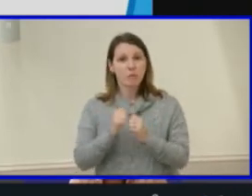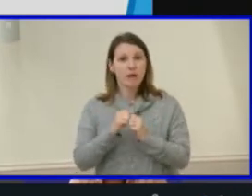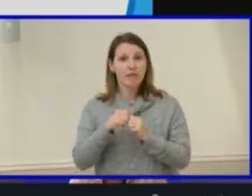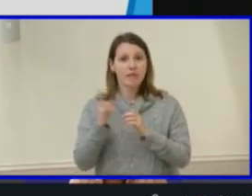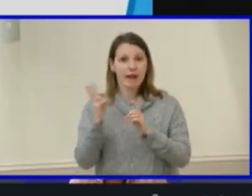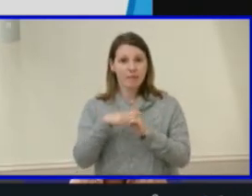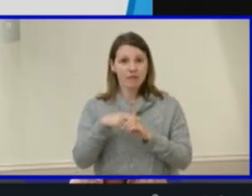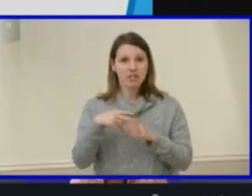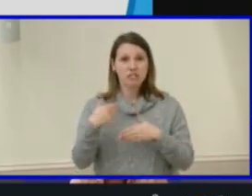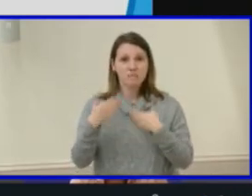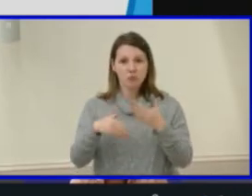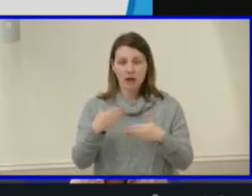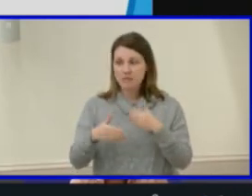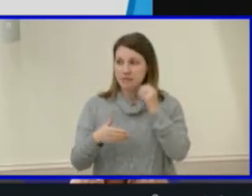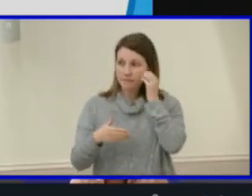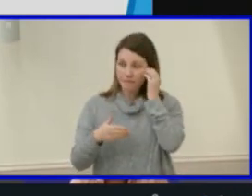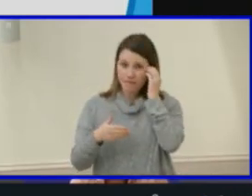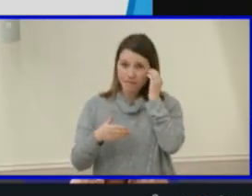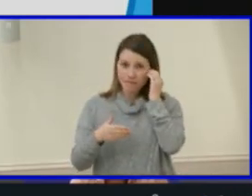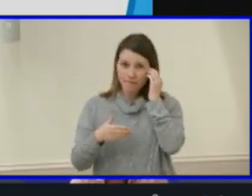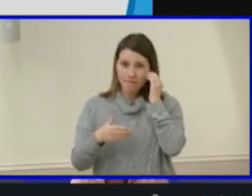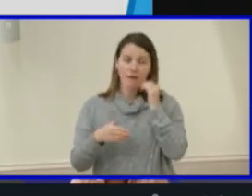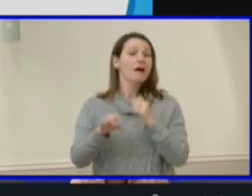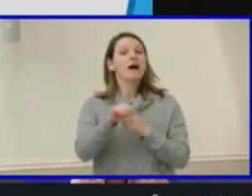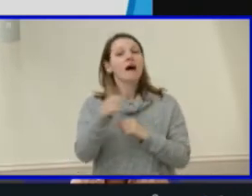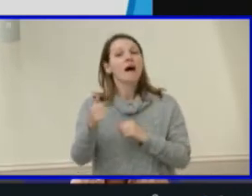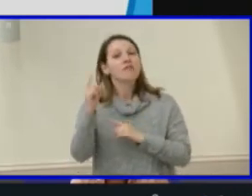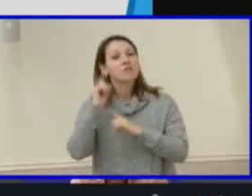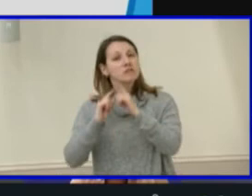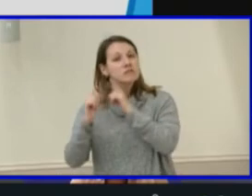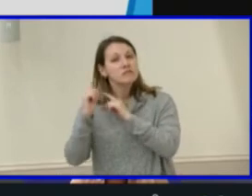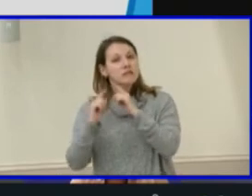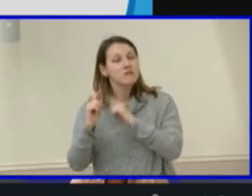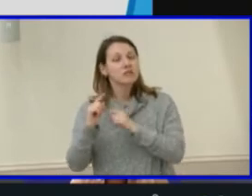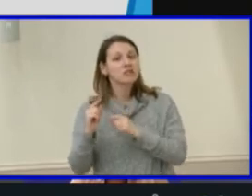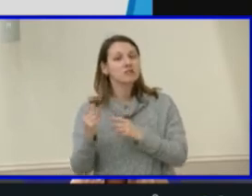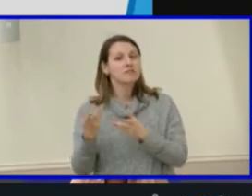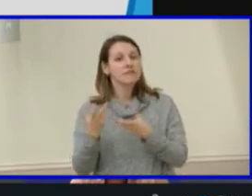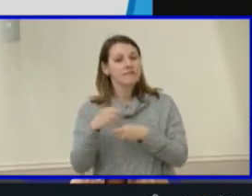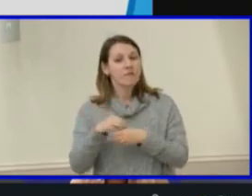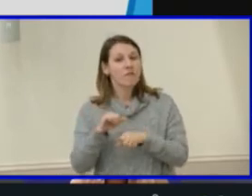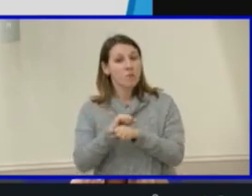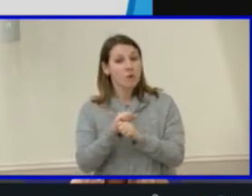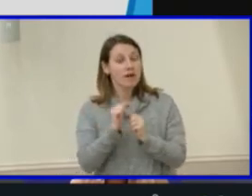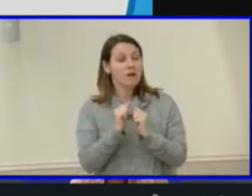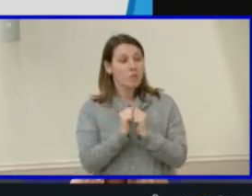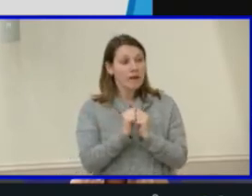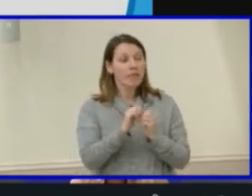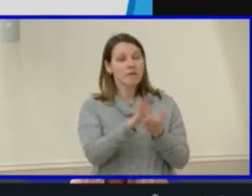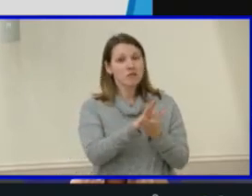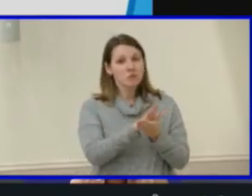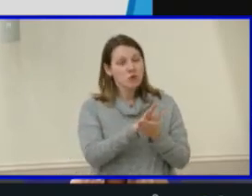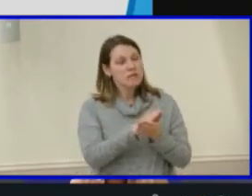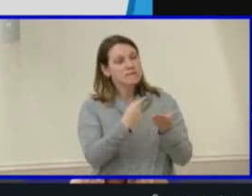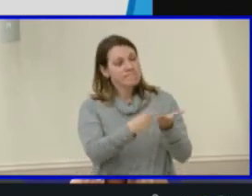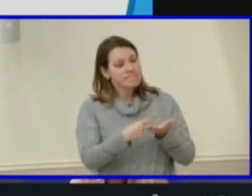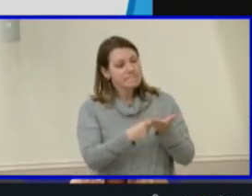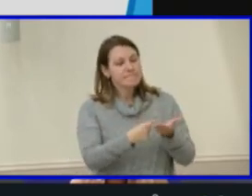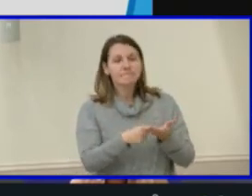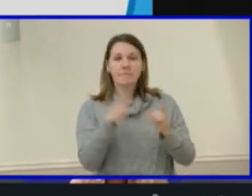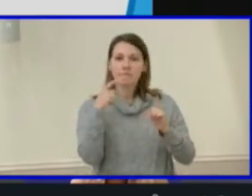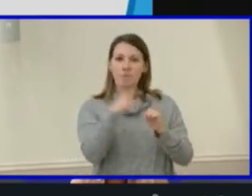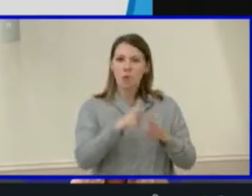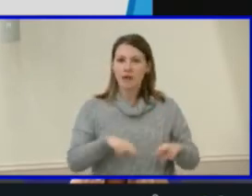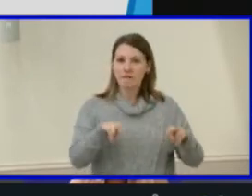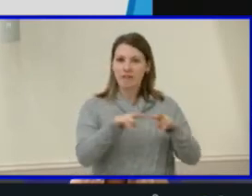Other considerations include working with Maggie L. Walker Governor School to conduct a detailed review of the point value system used in